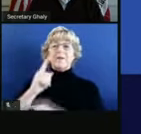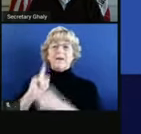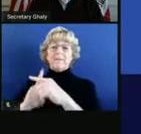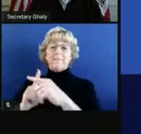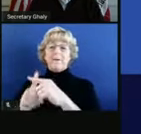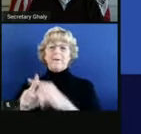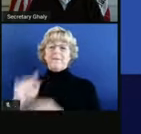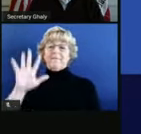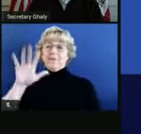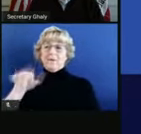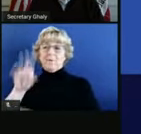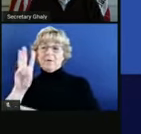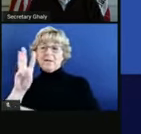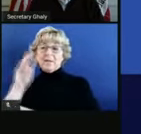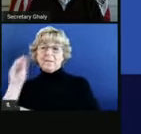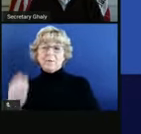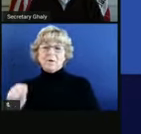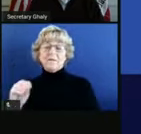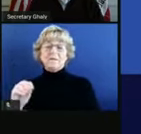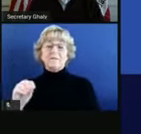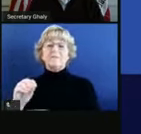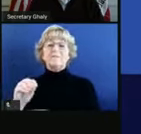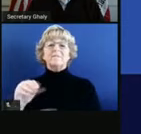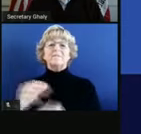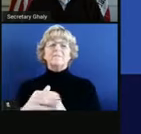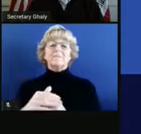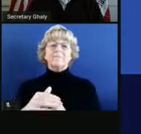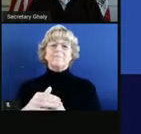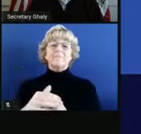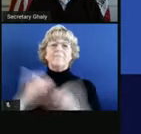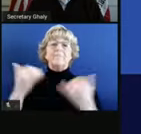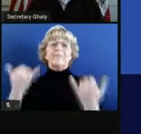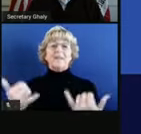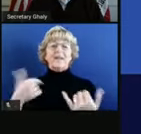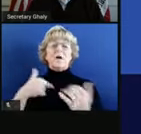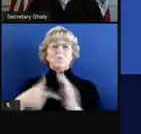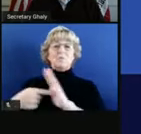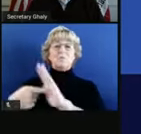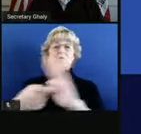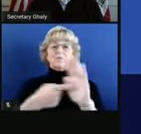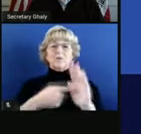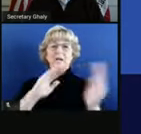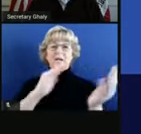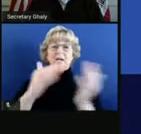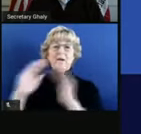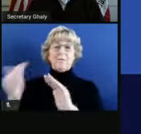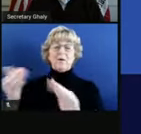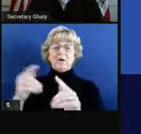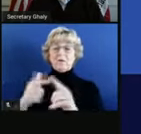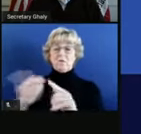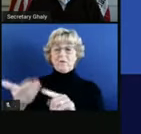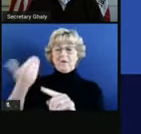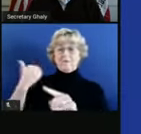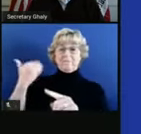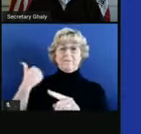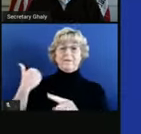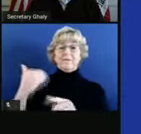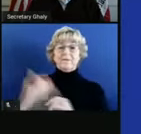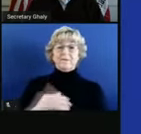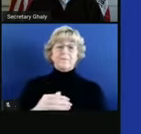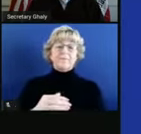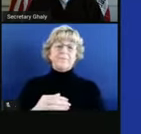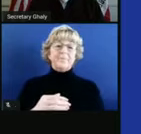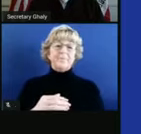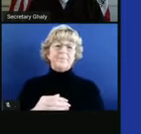.6%. And on the next slide, we'll show you how that is comparing to prior days. Next slide,